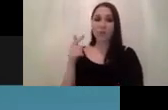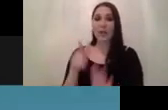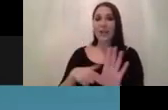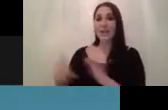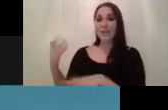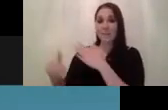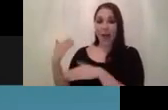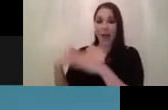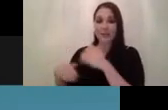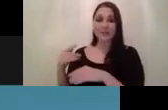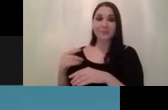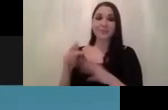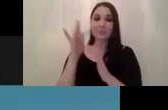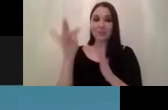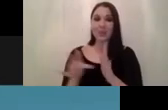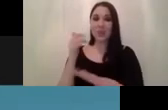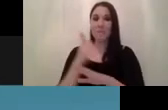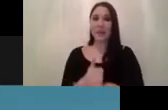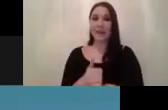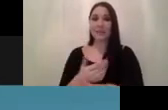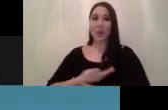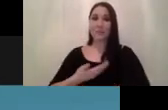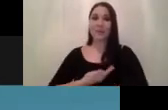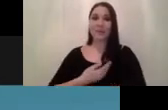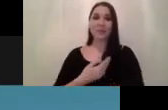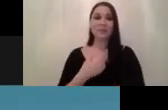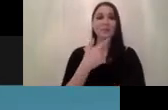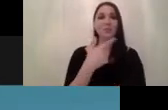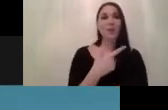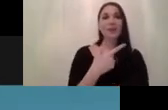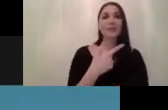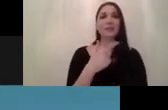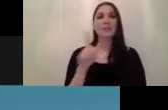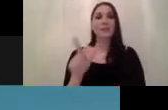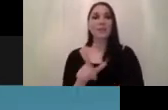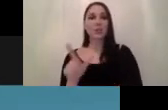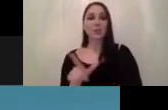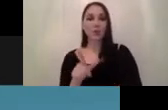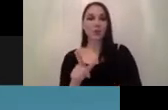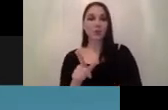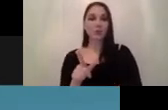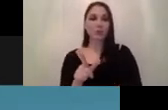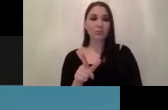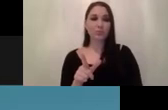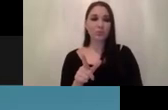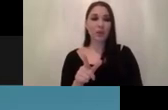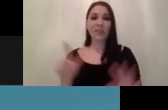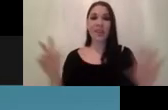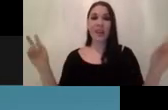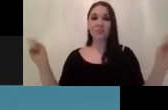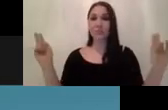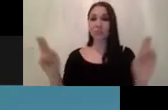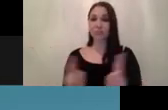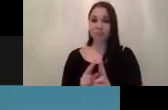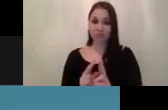point where internet-based companies were valued at the 22 per 22 multiple and then the dot-com bubble crashed because nobody could really figure